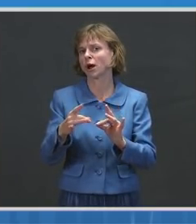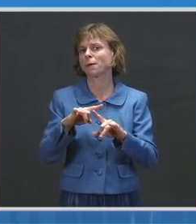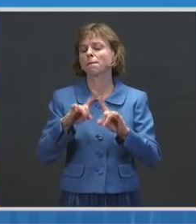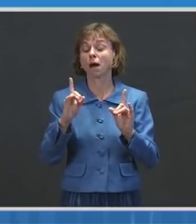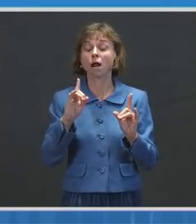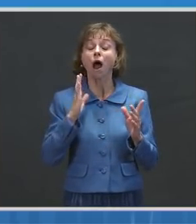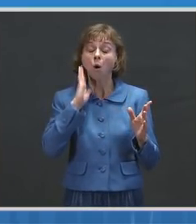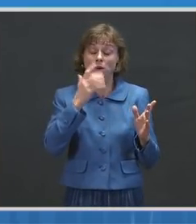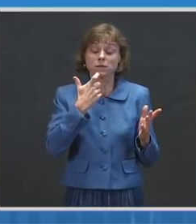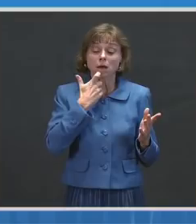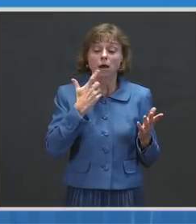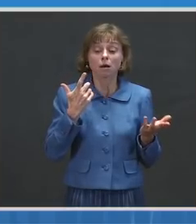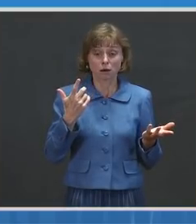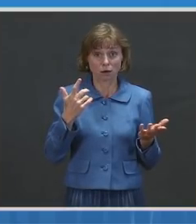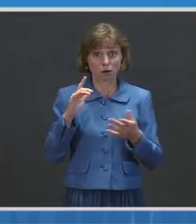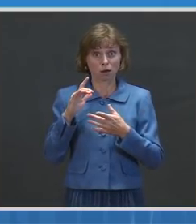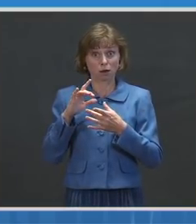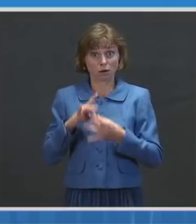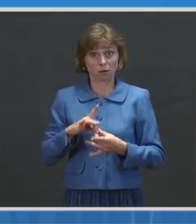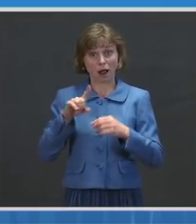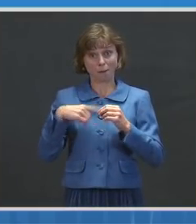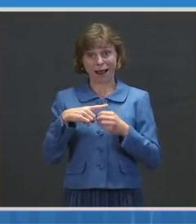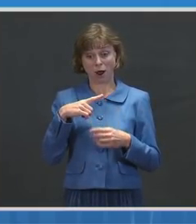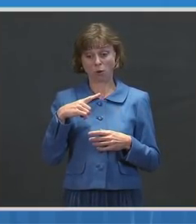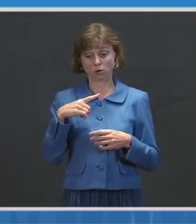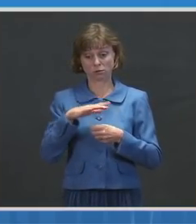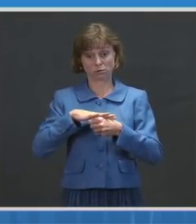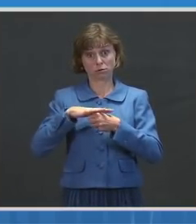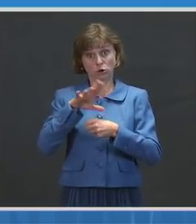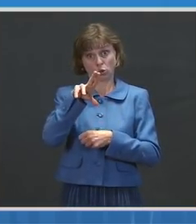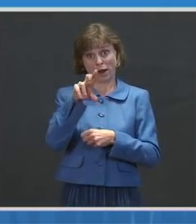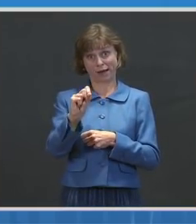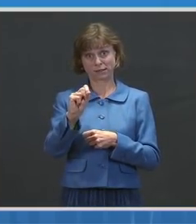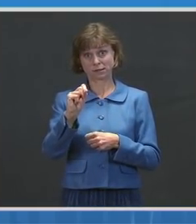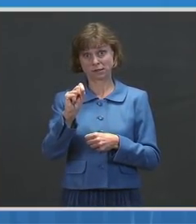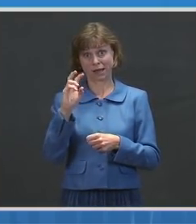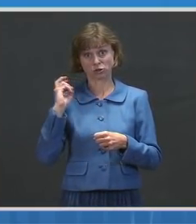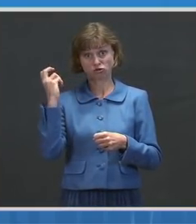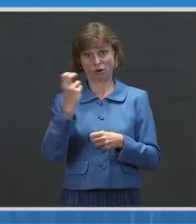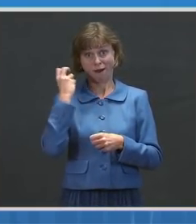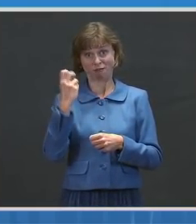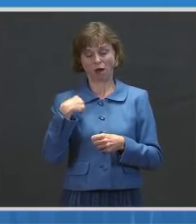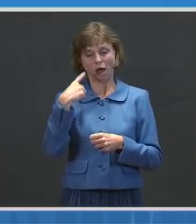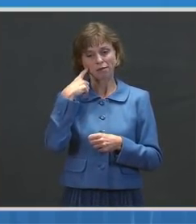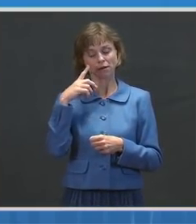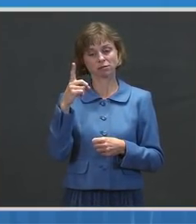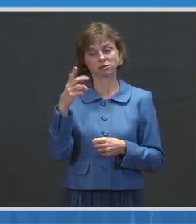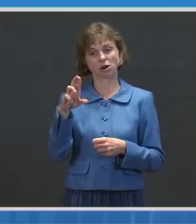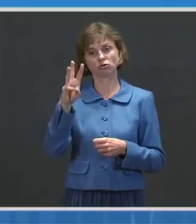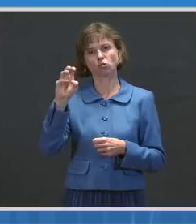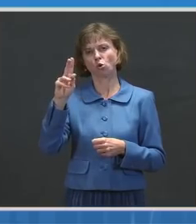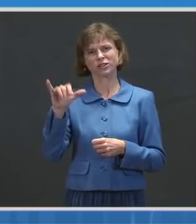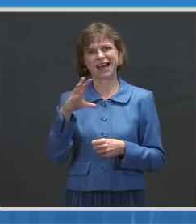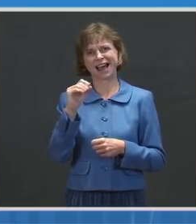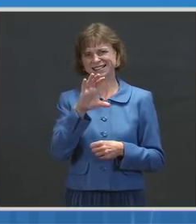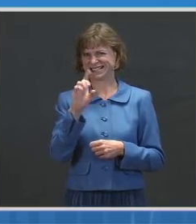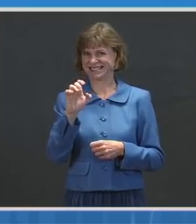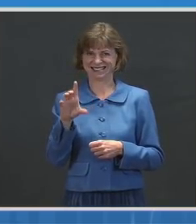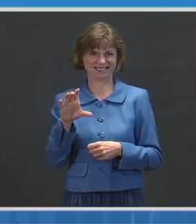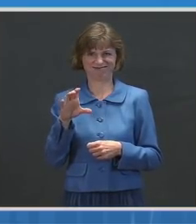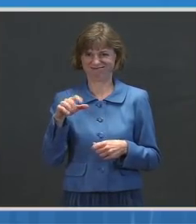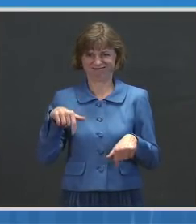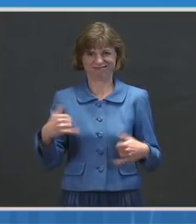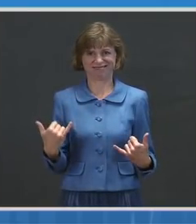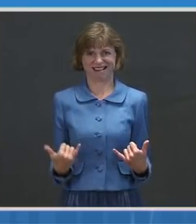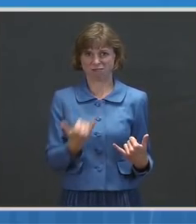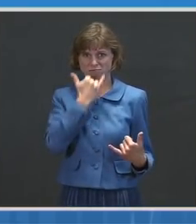comment, is that with regard to domestic travel, I think, in the words of Dr. Walensky and the CDC, now is not the time to be traveling, if